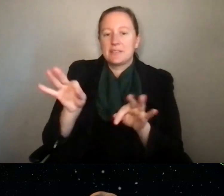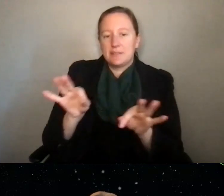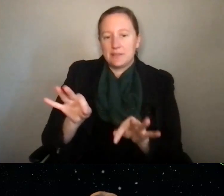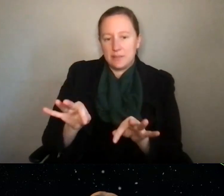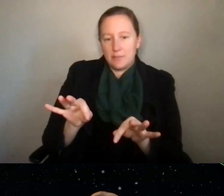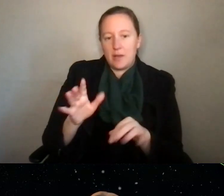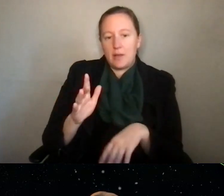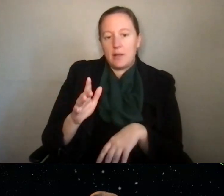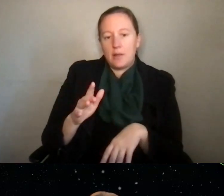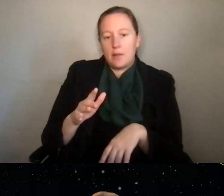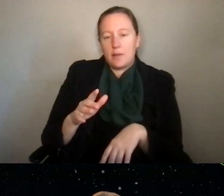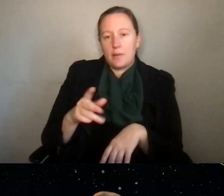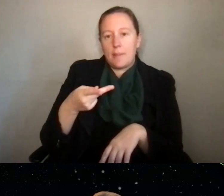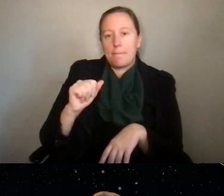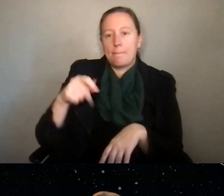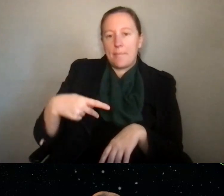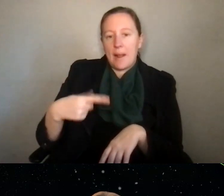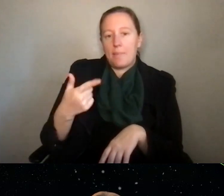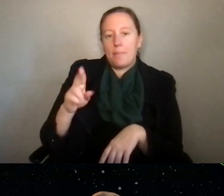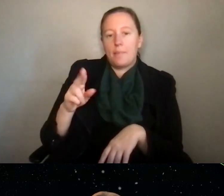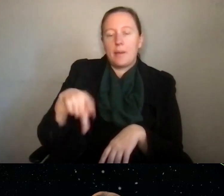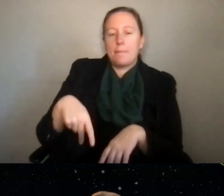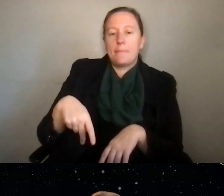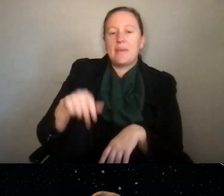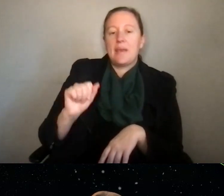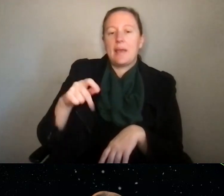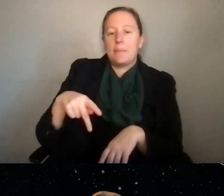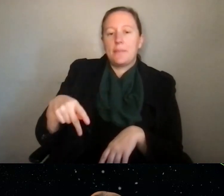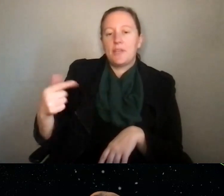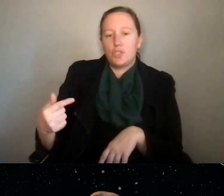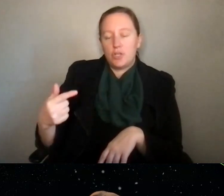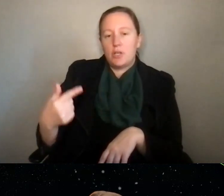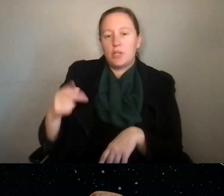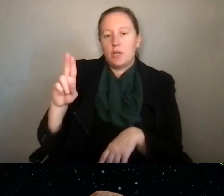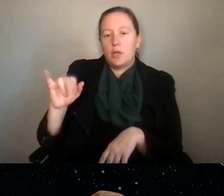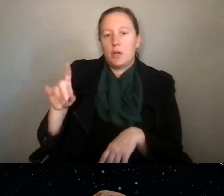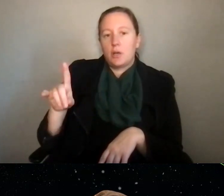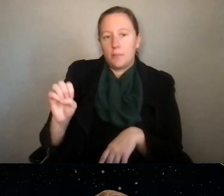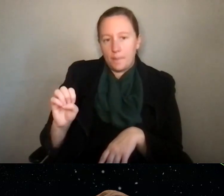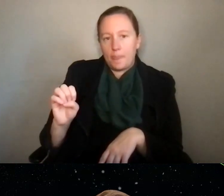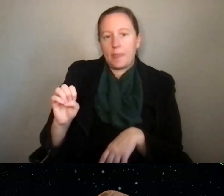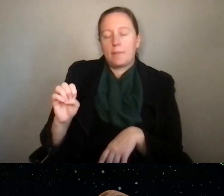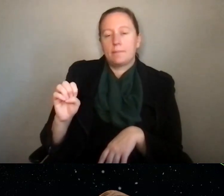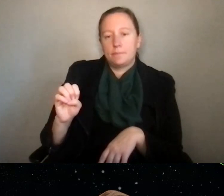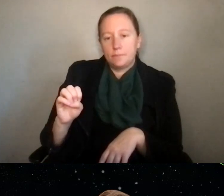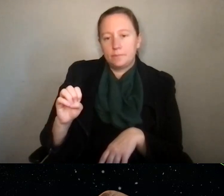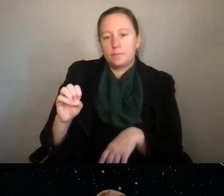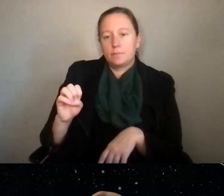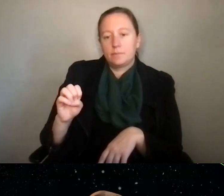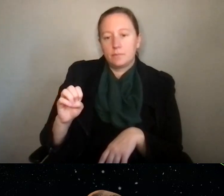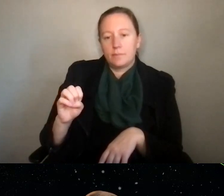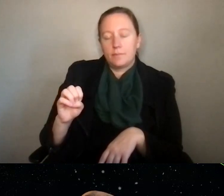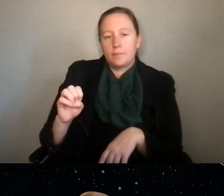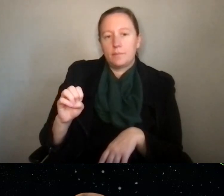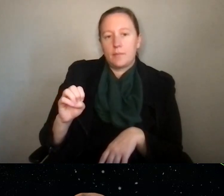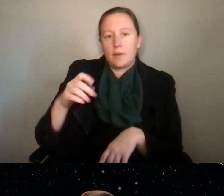PAP guide, the NSF Proposal and Award Policy and Procedures